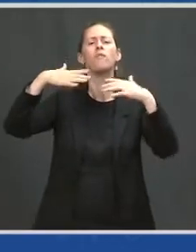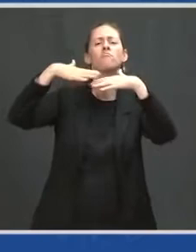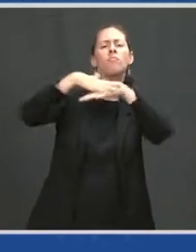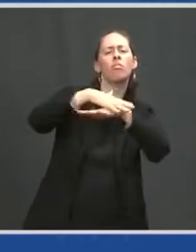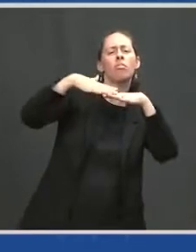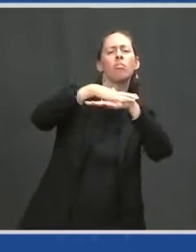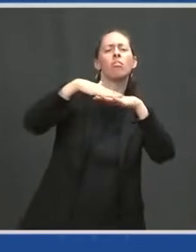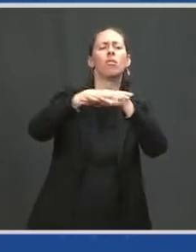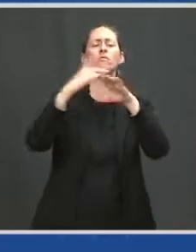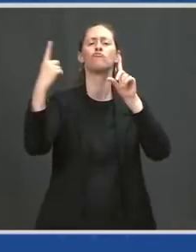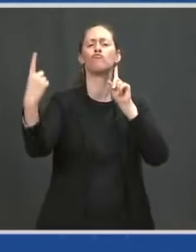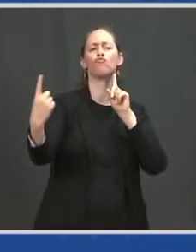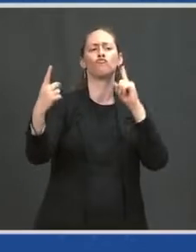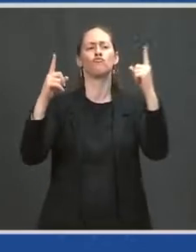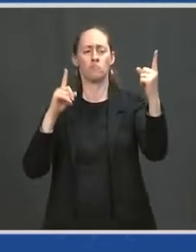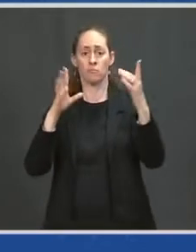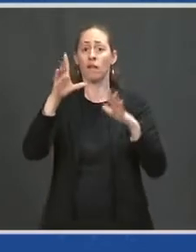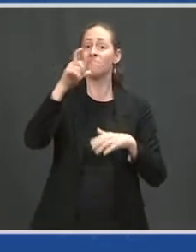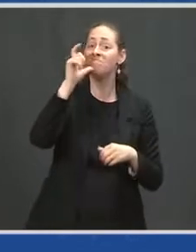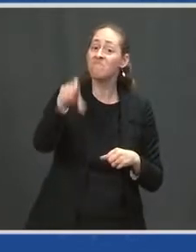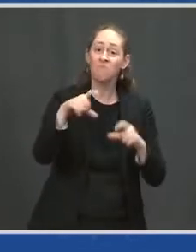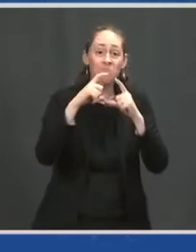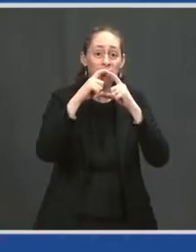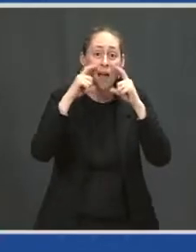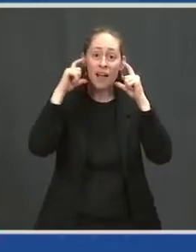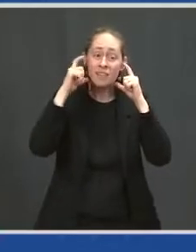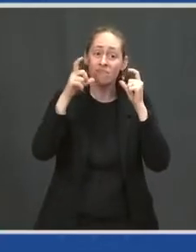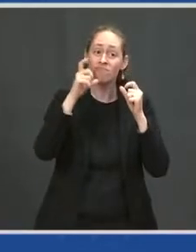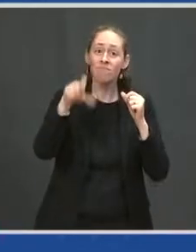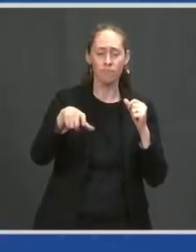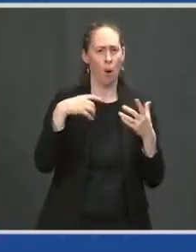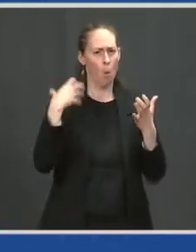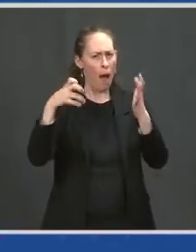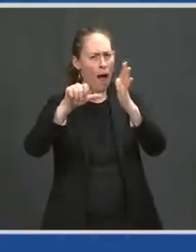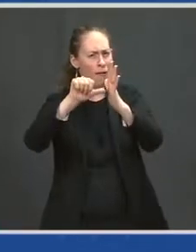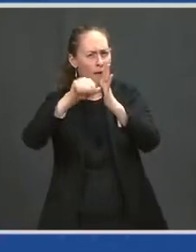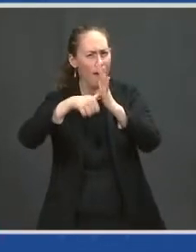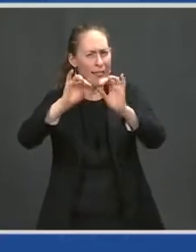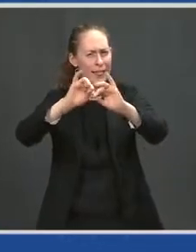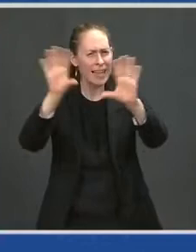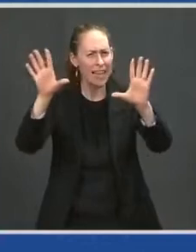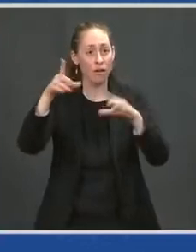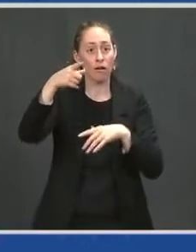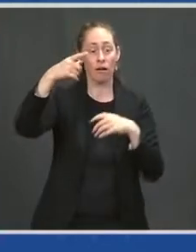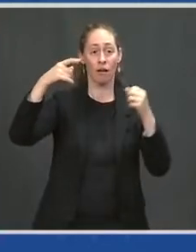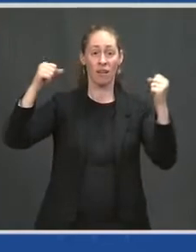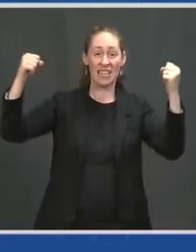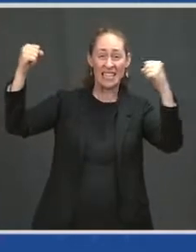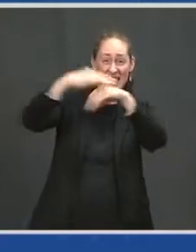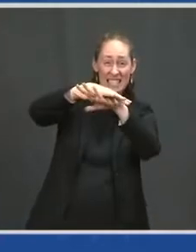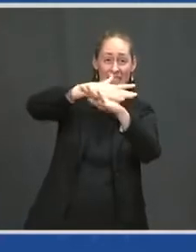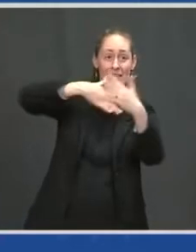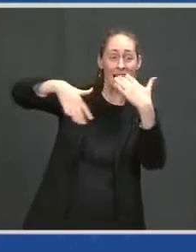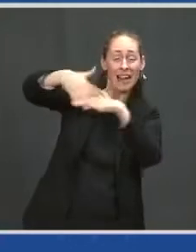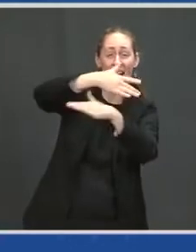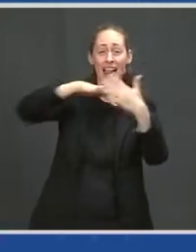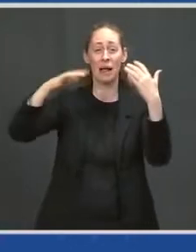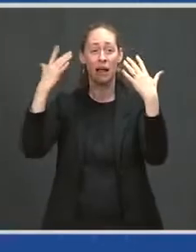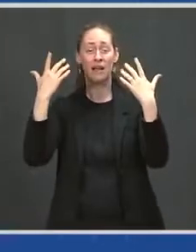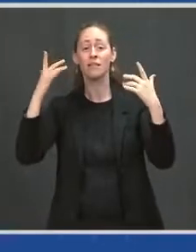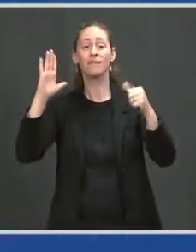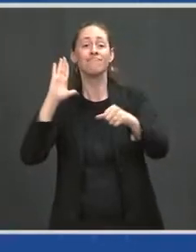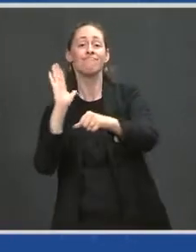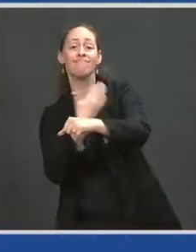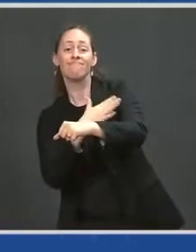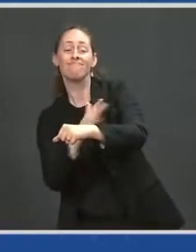need to wear a mask. I want to be absolutely clear, if you're in a crowd, like a stadium or at a conference or